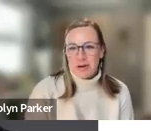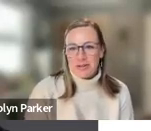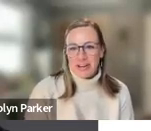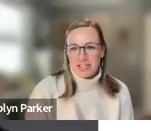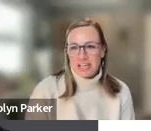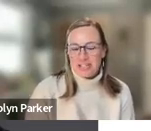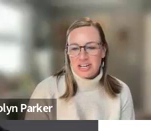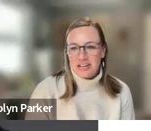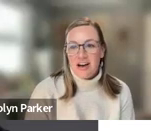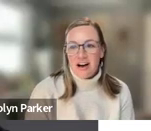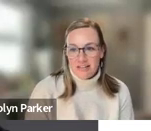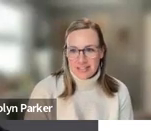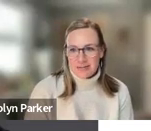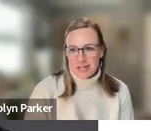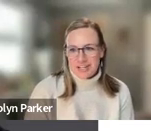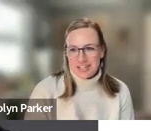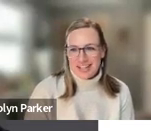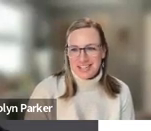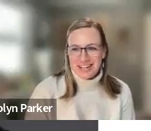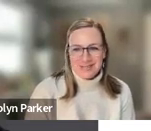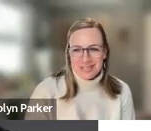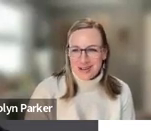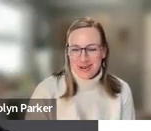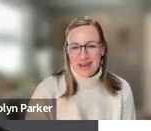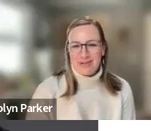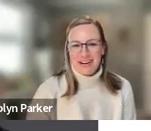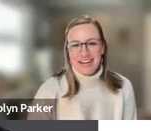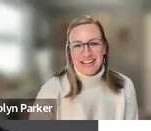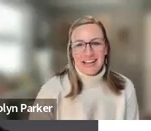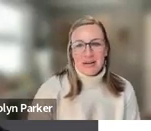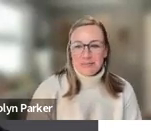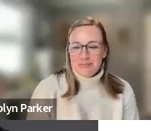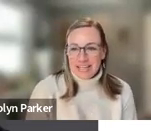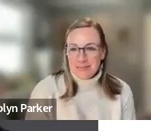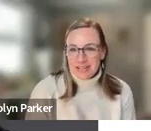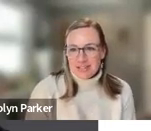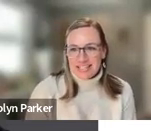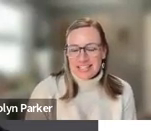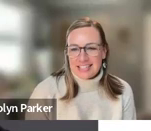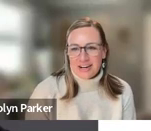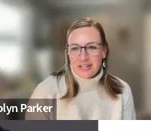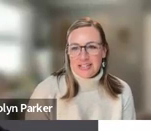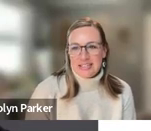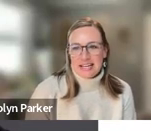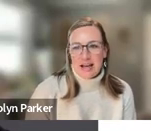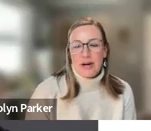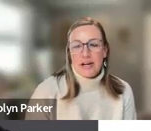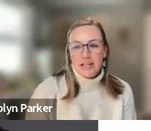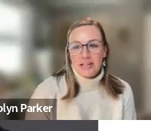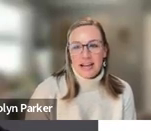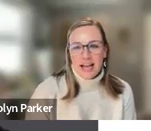Michigan Department of Education Office of Special Education, and we'll talk about that more. My email address is carolyn